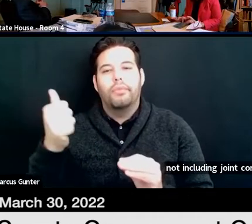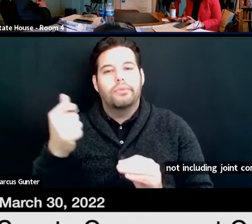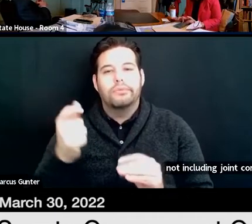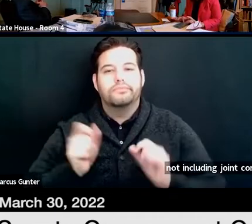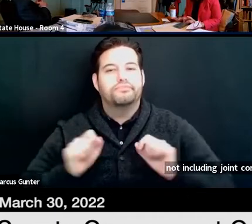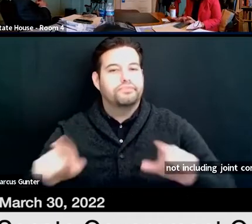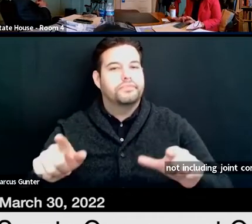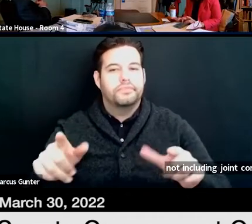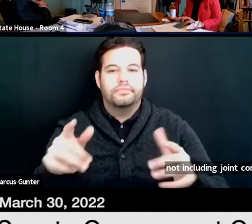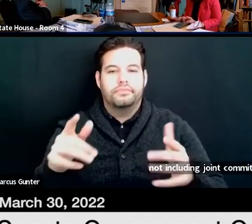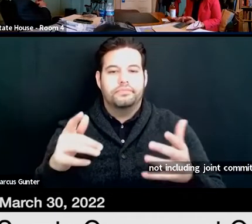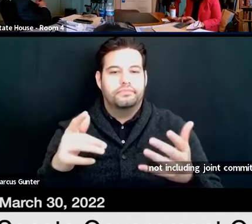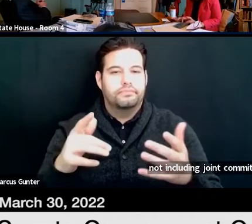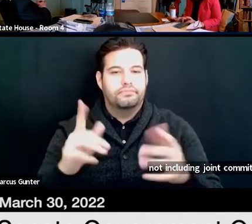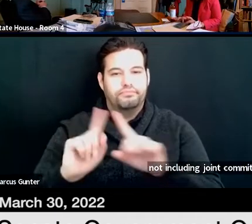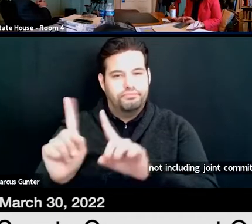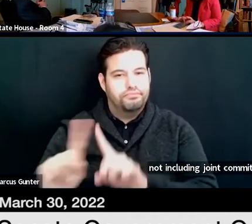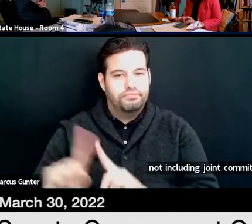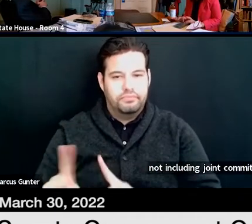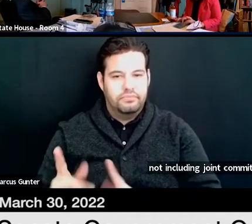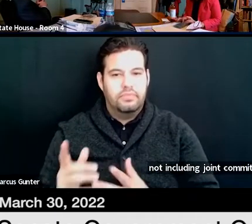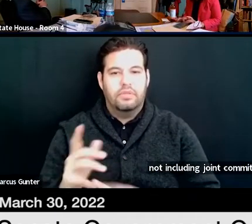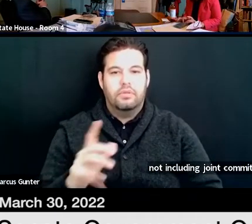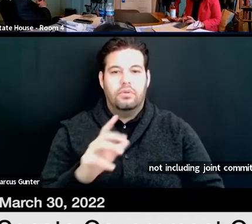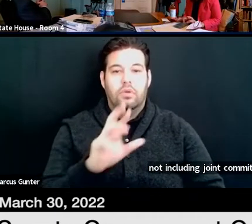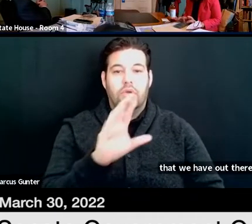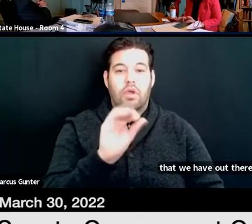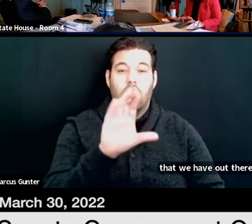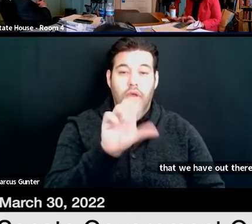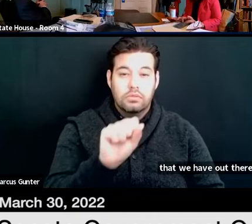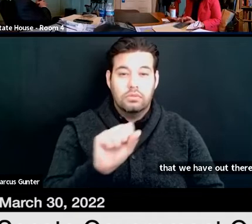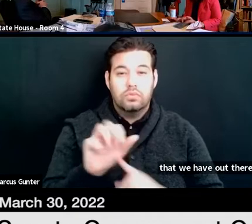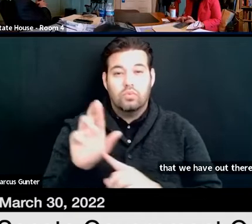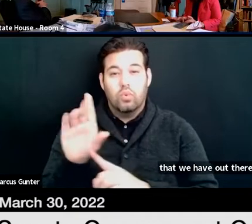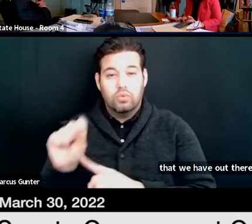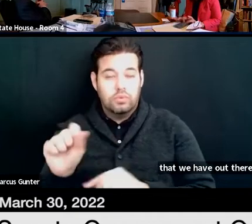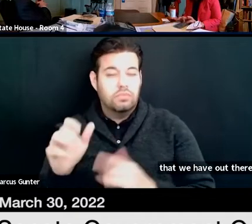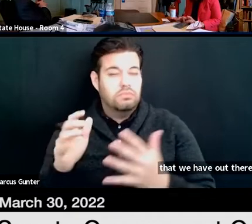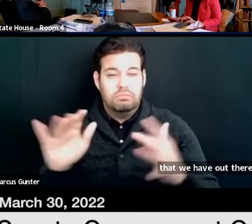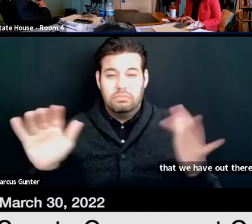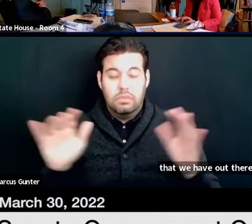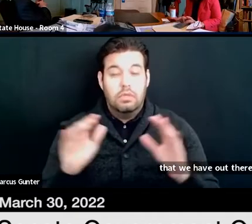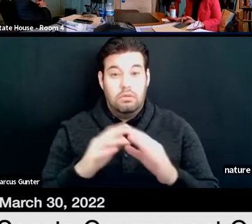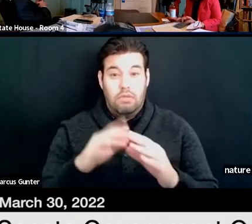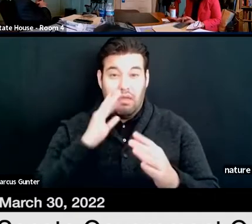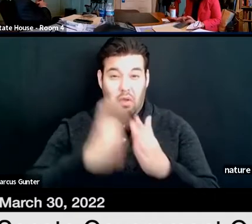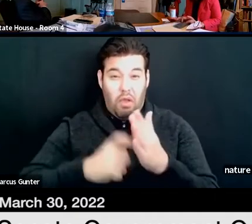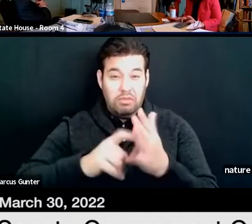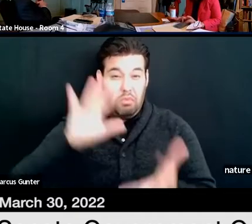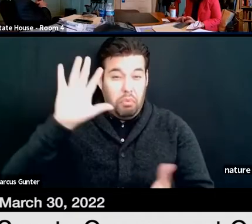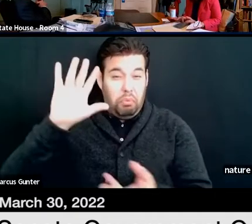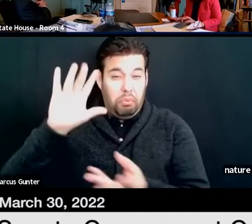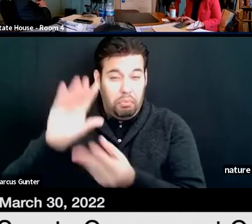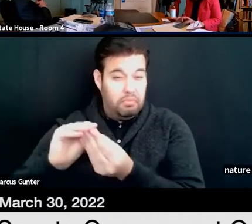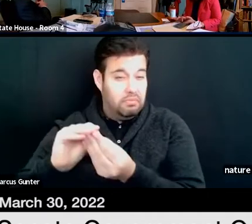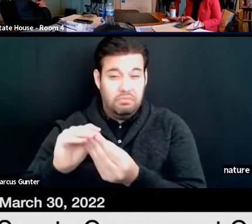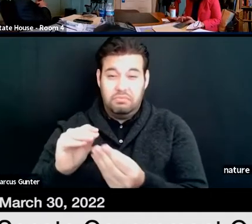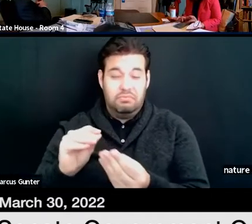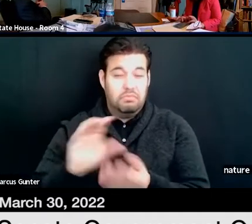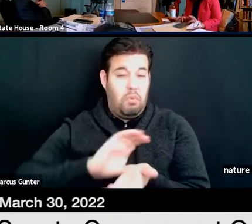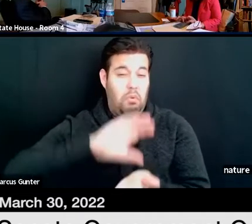rules and things of that nature or caucuses. So the cost can add up quite quickly if you look at the hourly content.